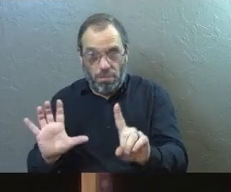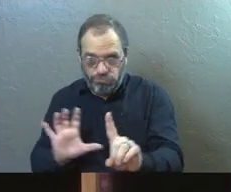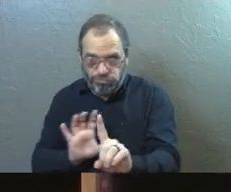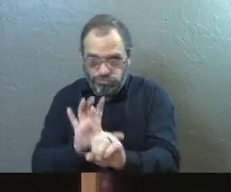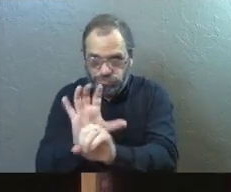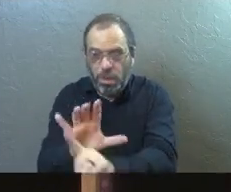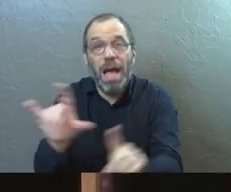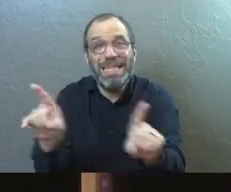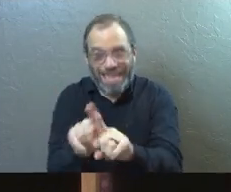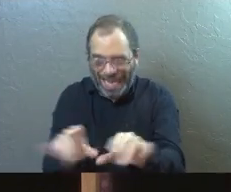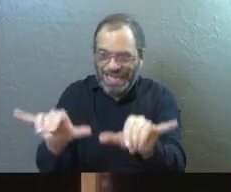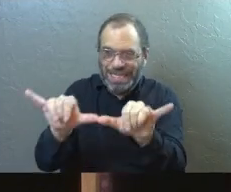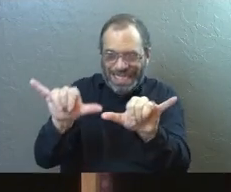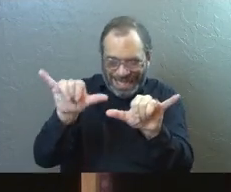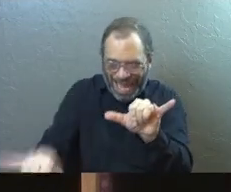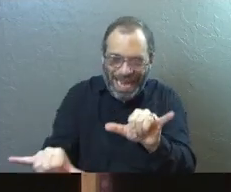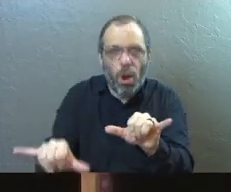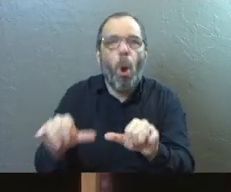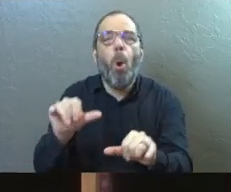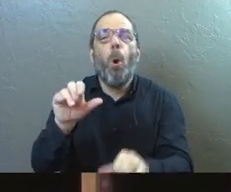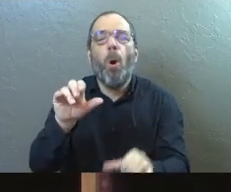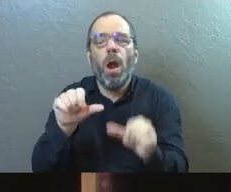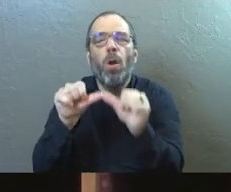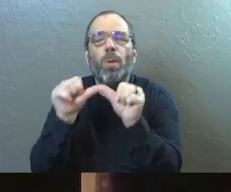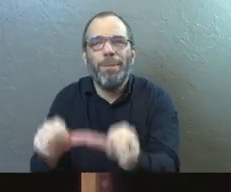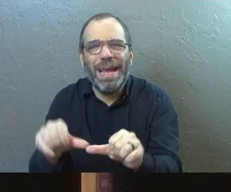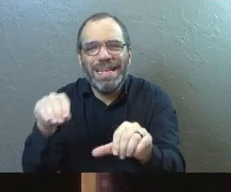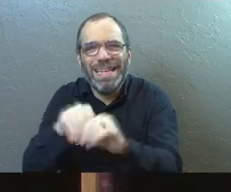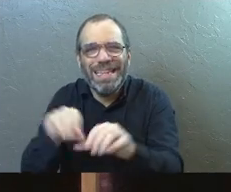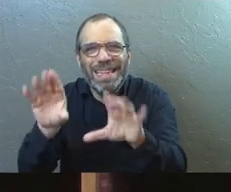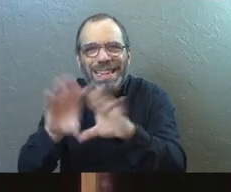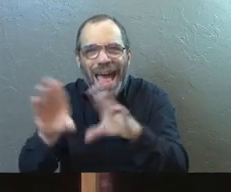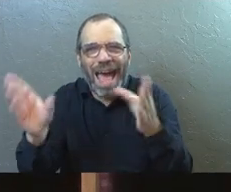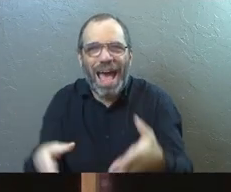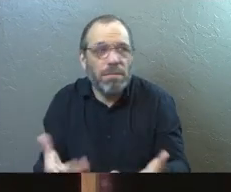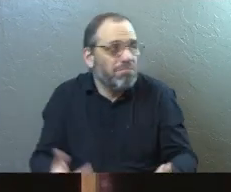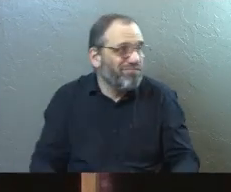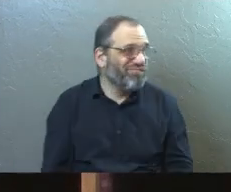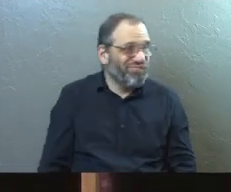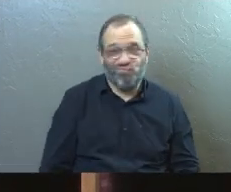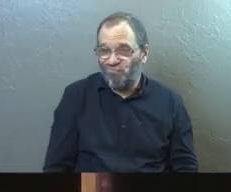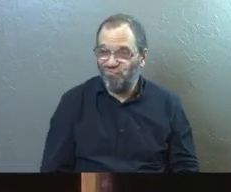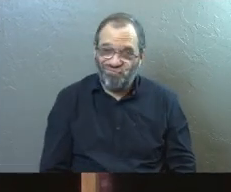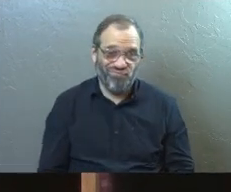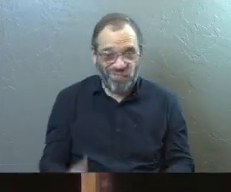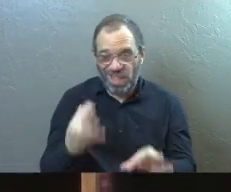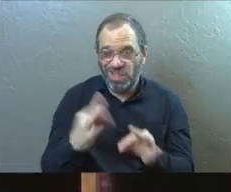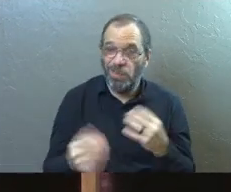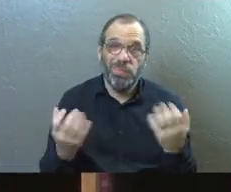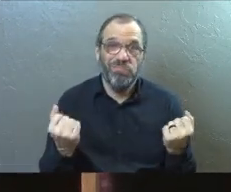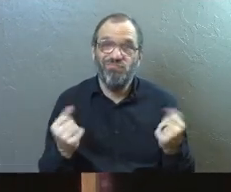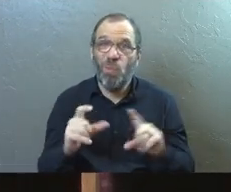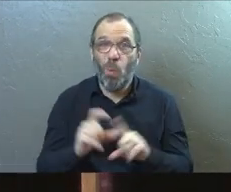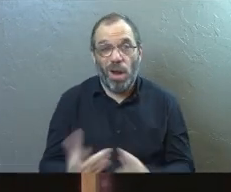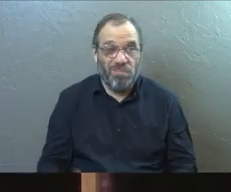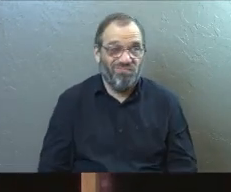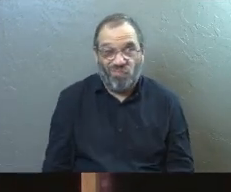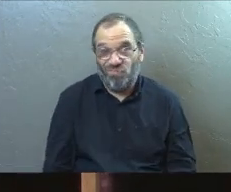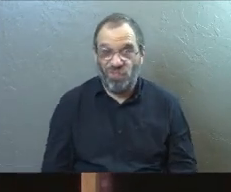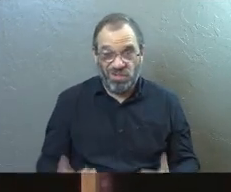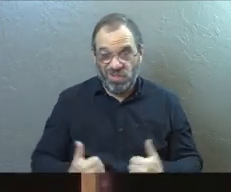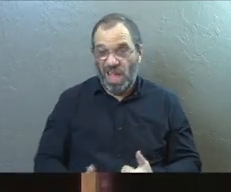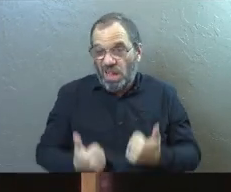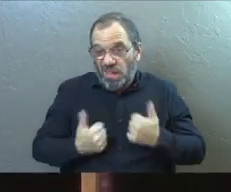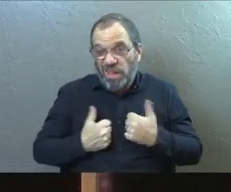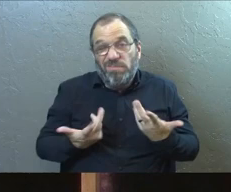him. And so they also stayed or remained in that house. It's just a simple, basic word. It means you've just kind of